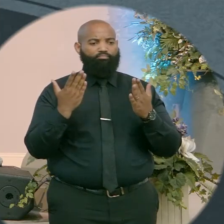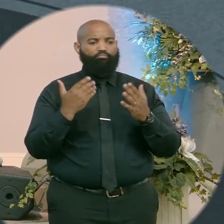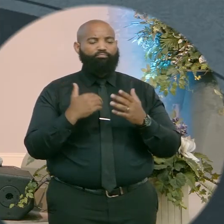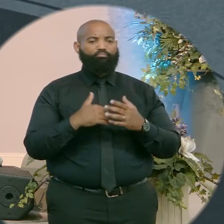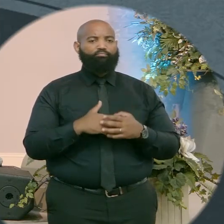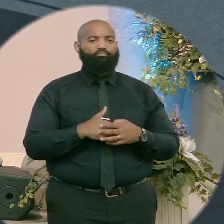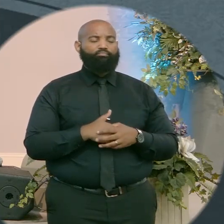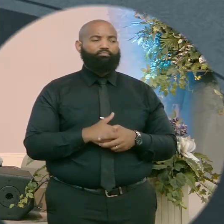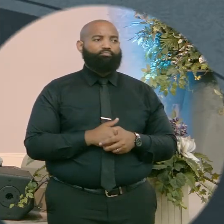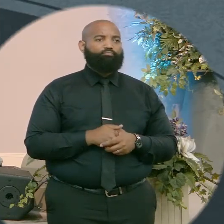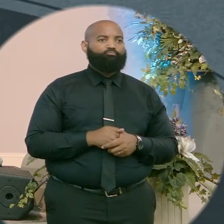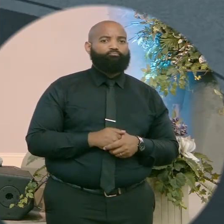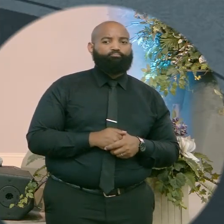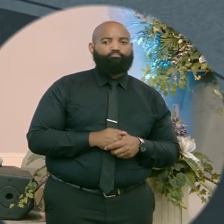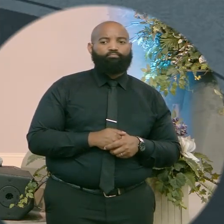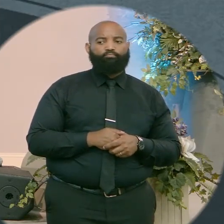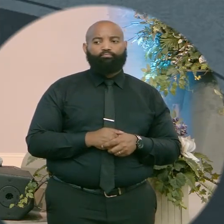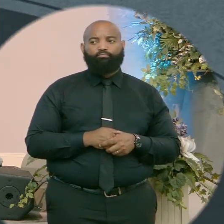Hallelujah.